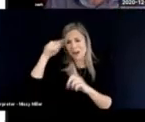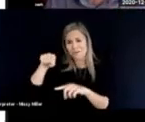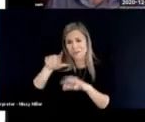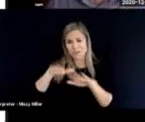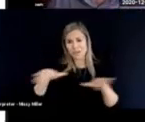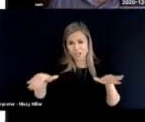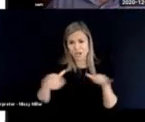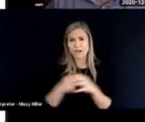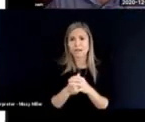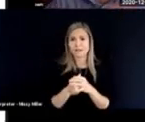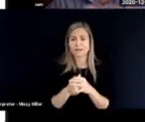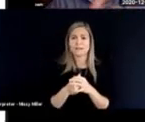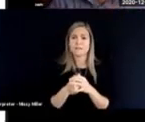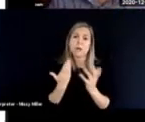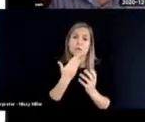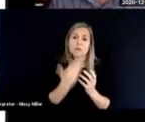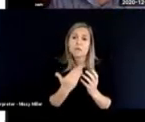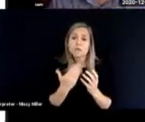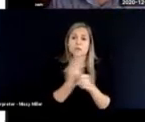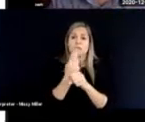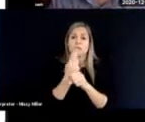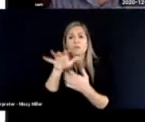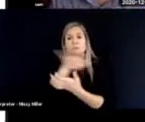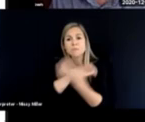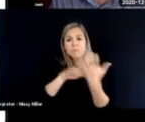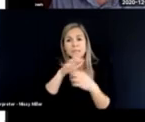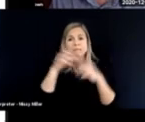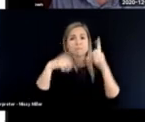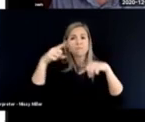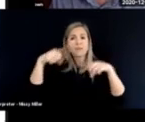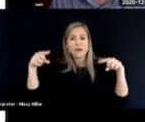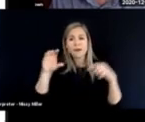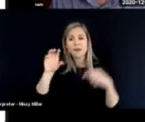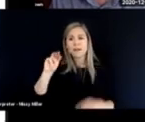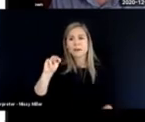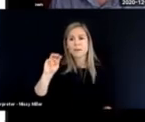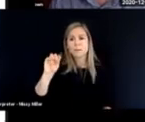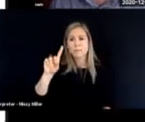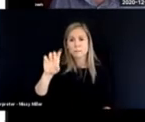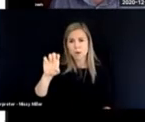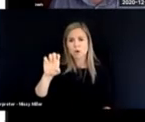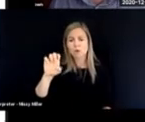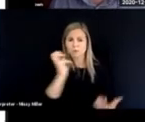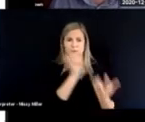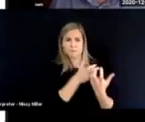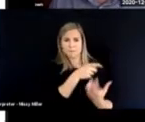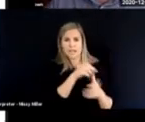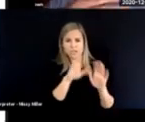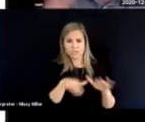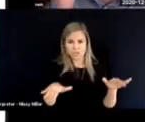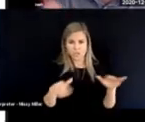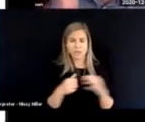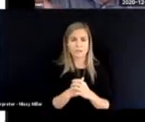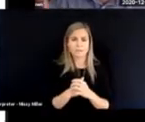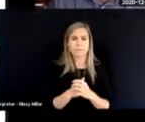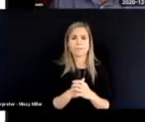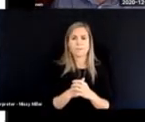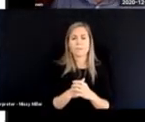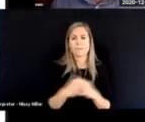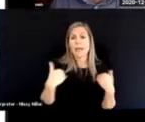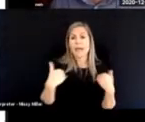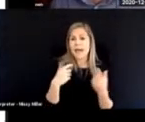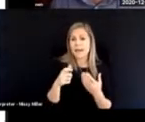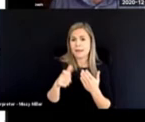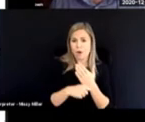child to use sign. And using mix and varying modes is part of the pattern. And I wrote in an